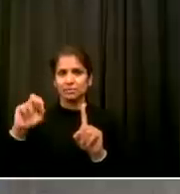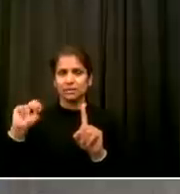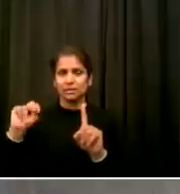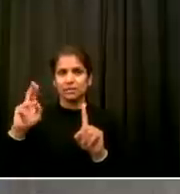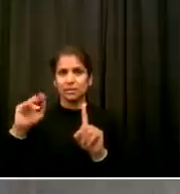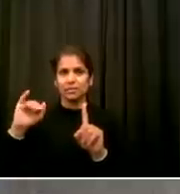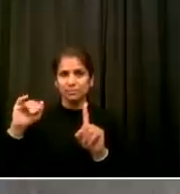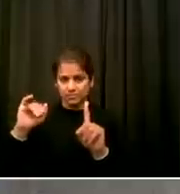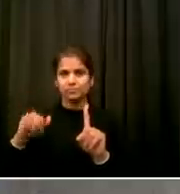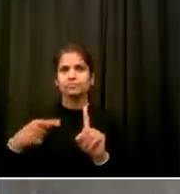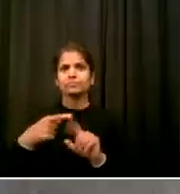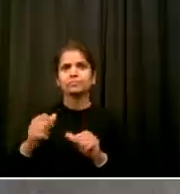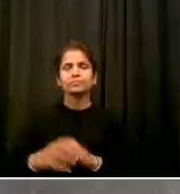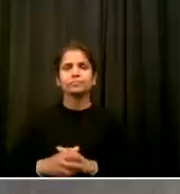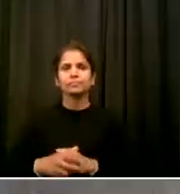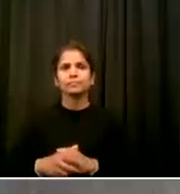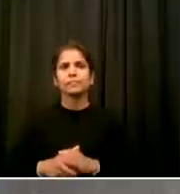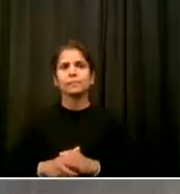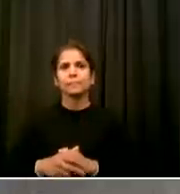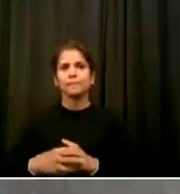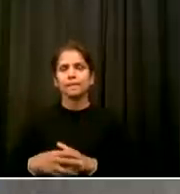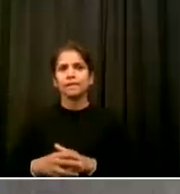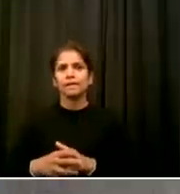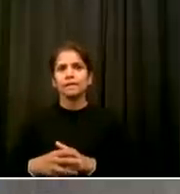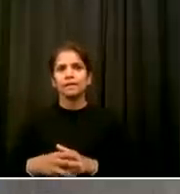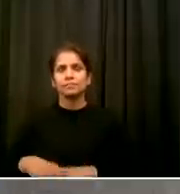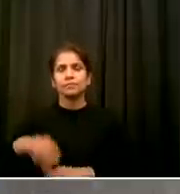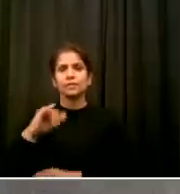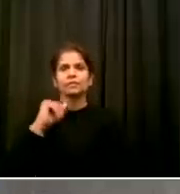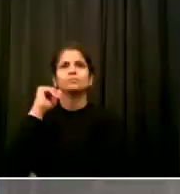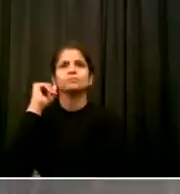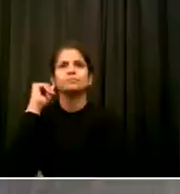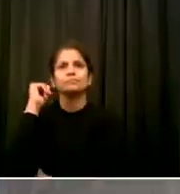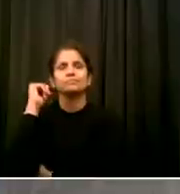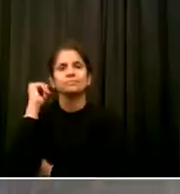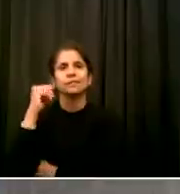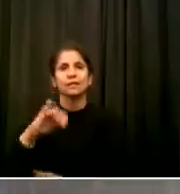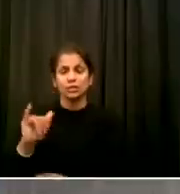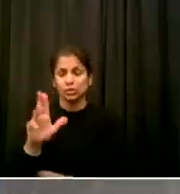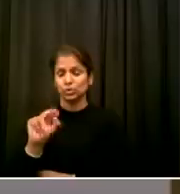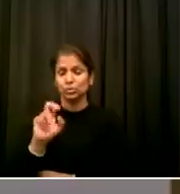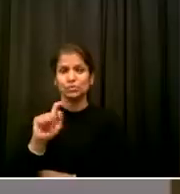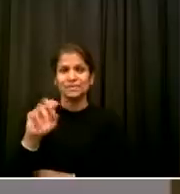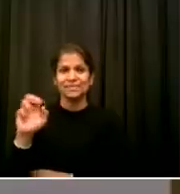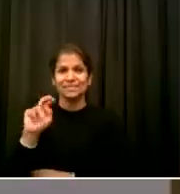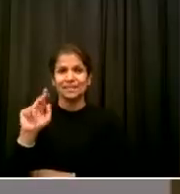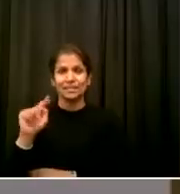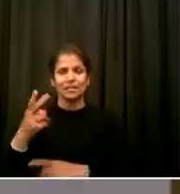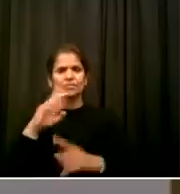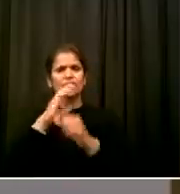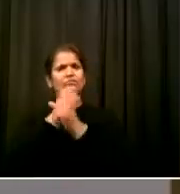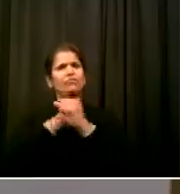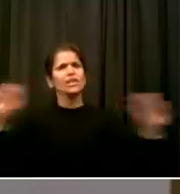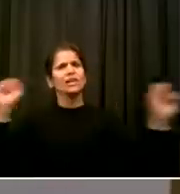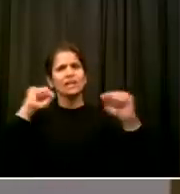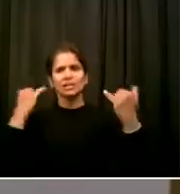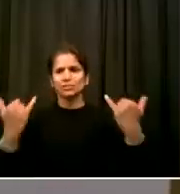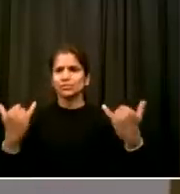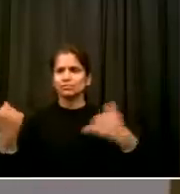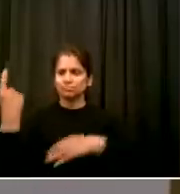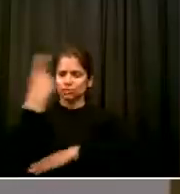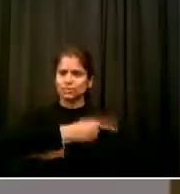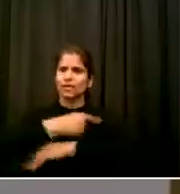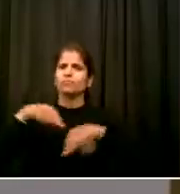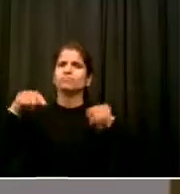Juneteenth sometimes called Freedom Day celebrates the end of the enslavement of people of